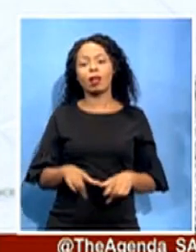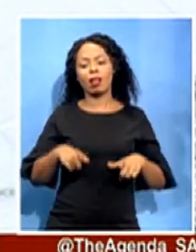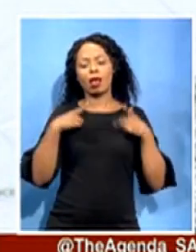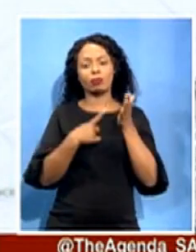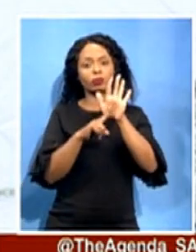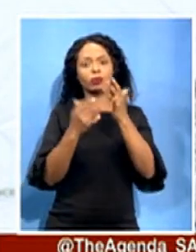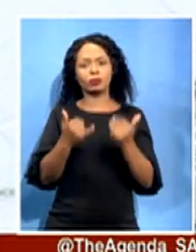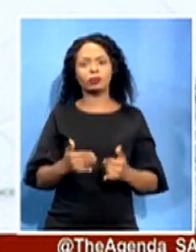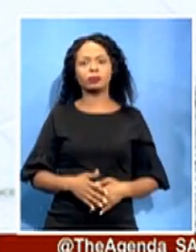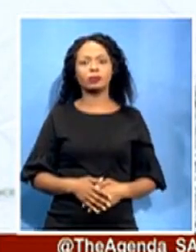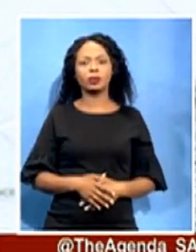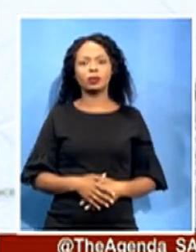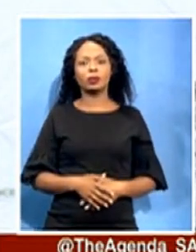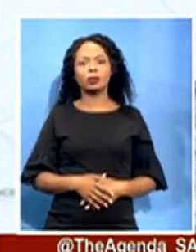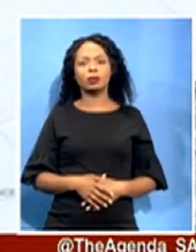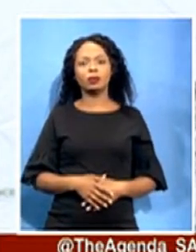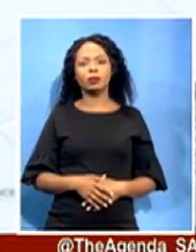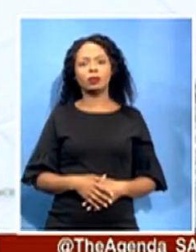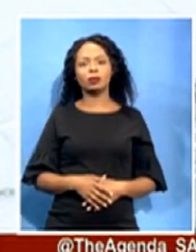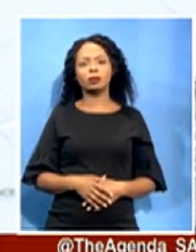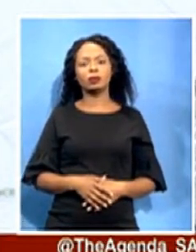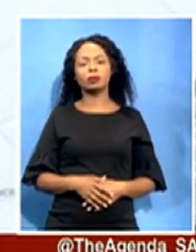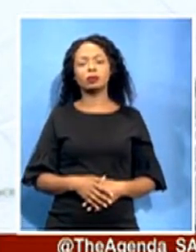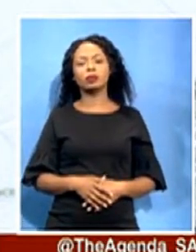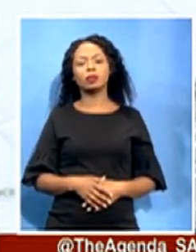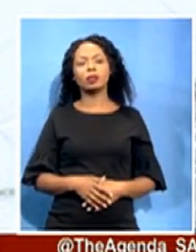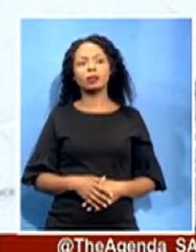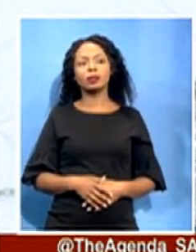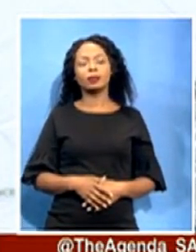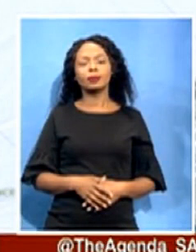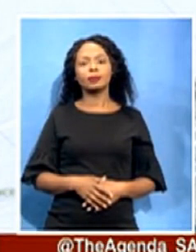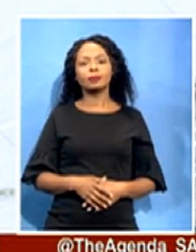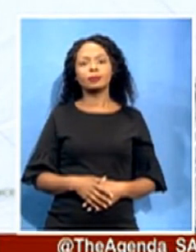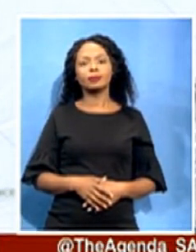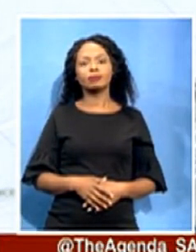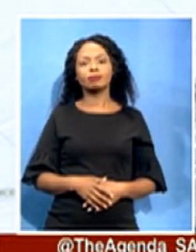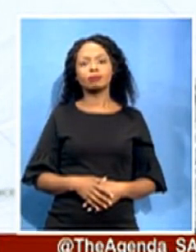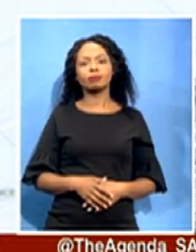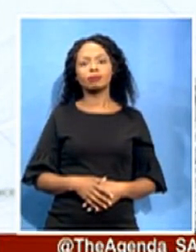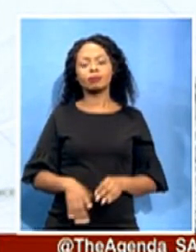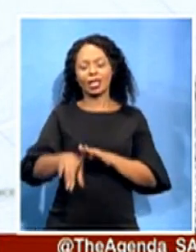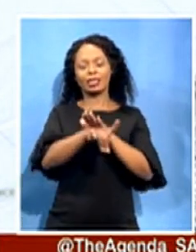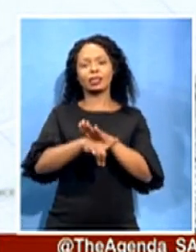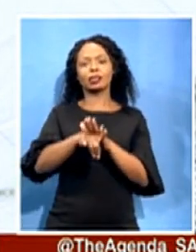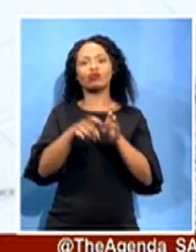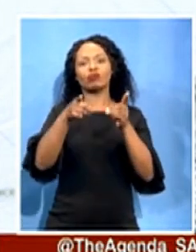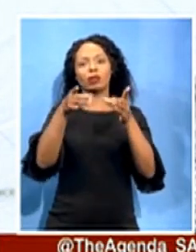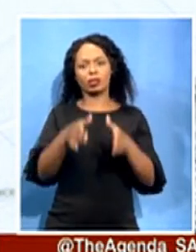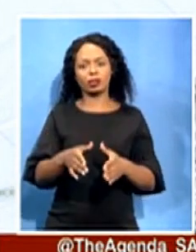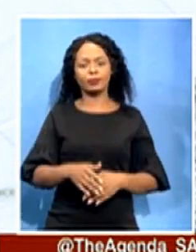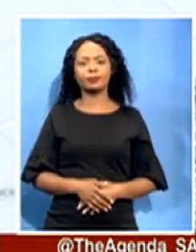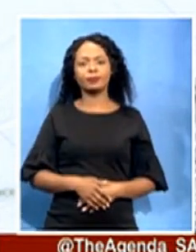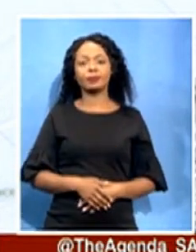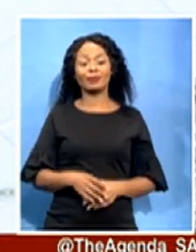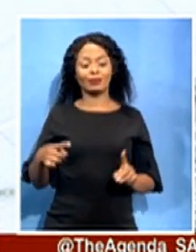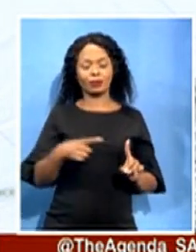It also reveals that the district director, as the chairperson of the Adjudication Committee, flouted the